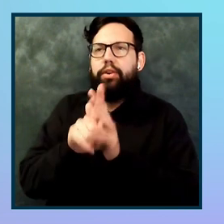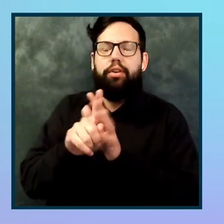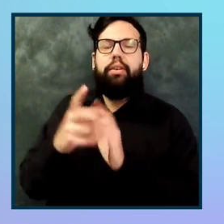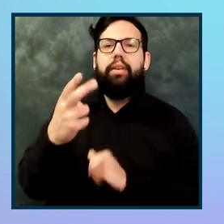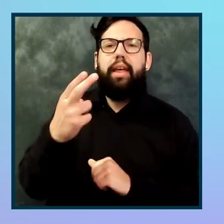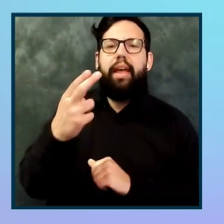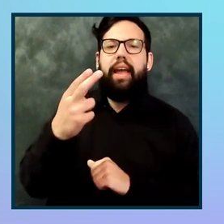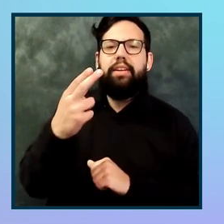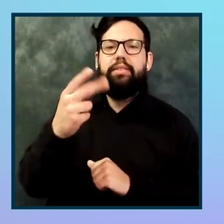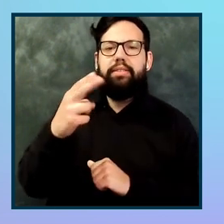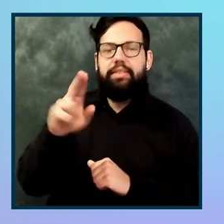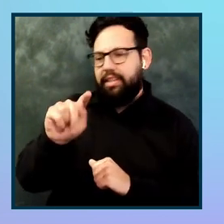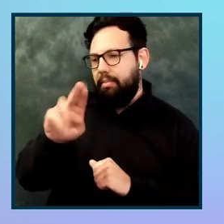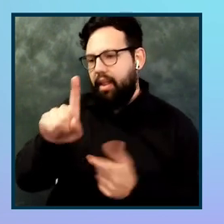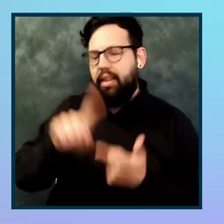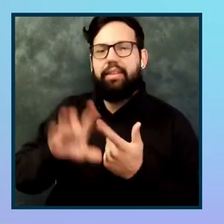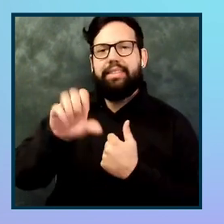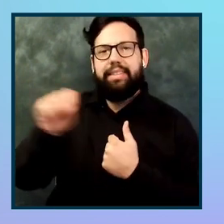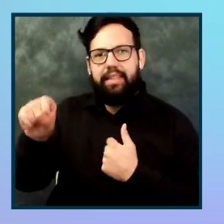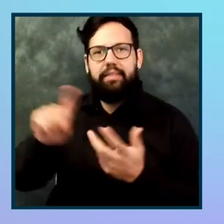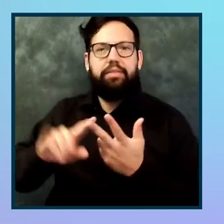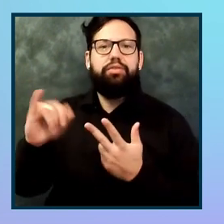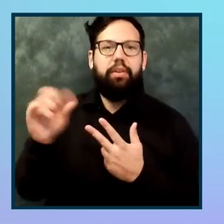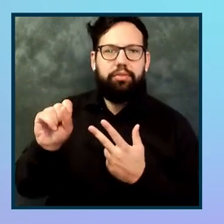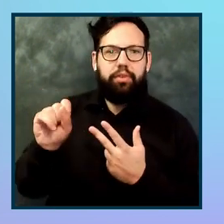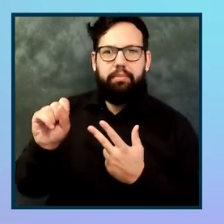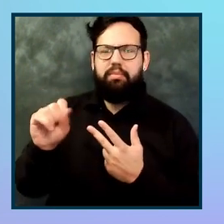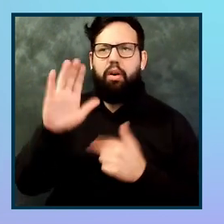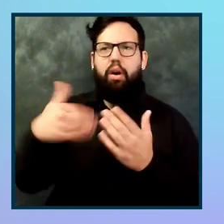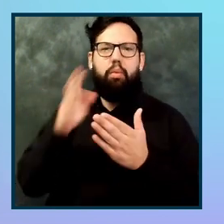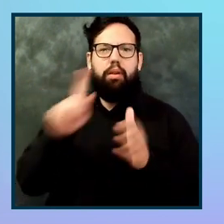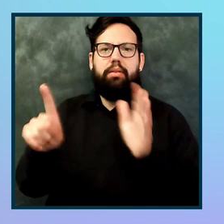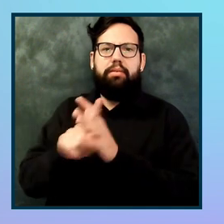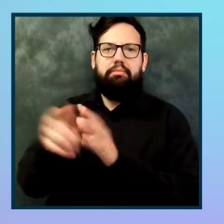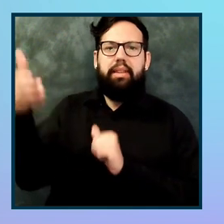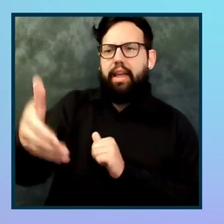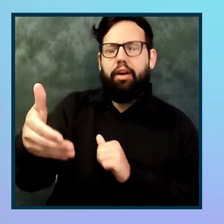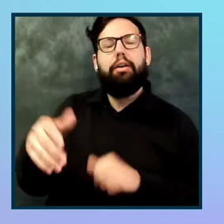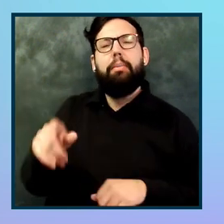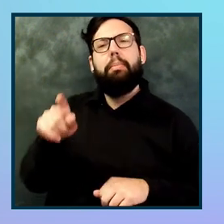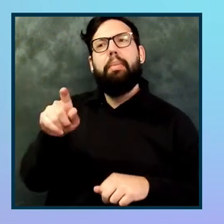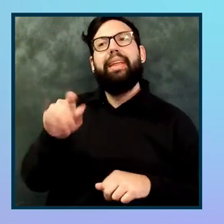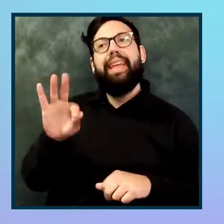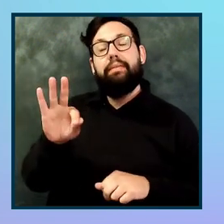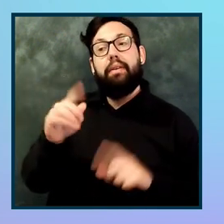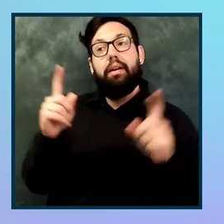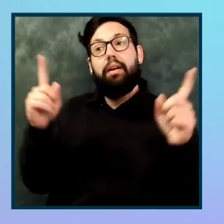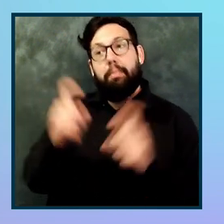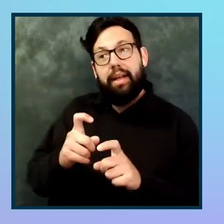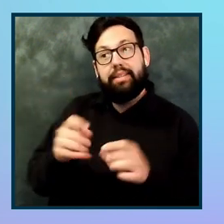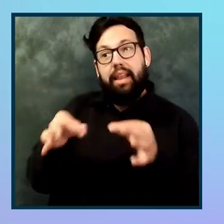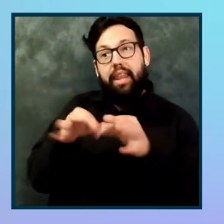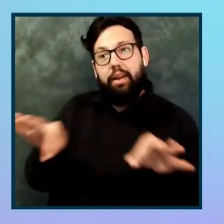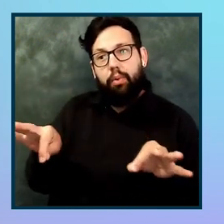more complex component, then we need a more complex process to test it. Definitely. So if you don't arrive to a point that